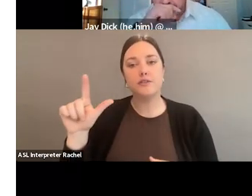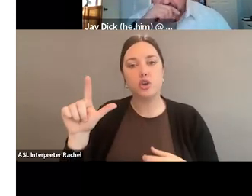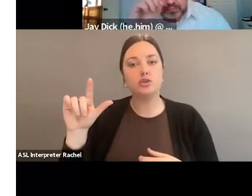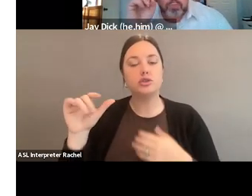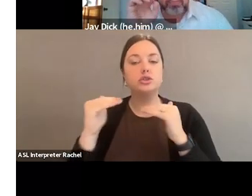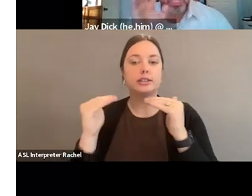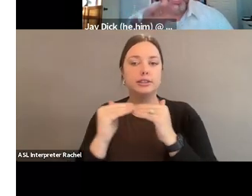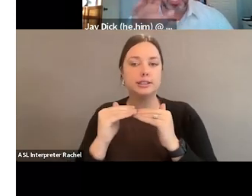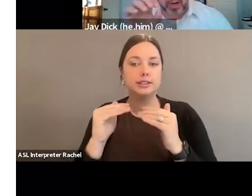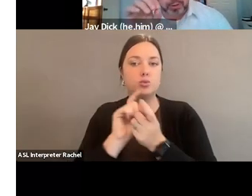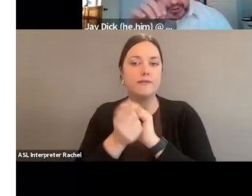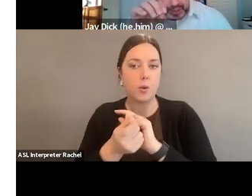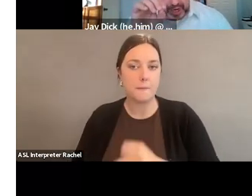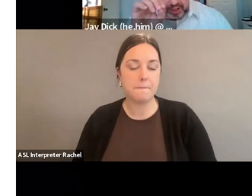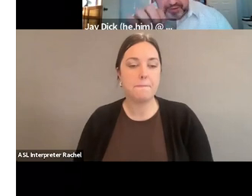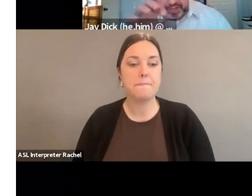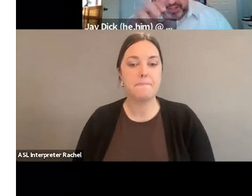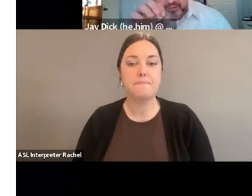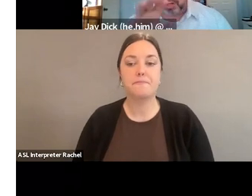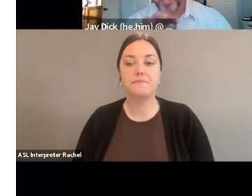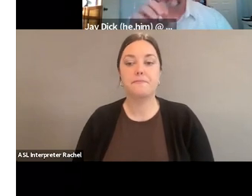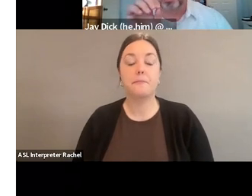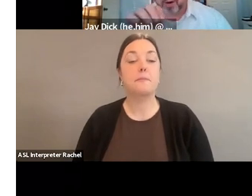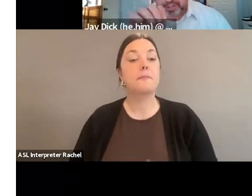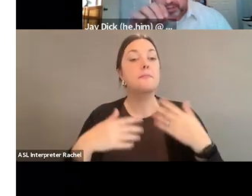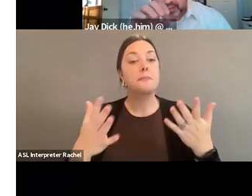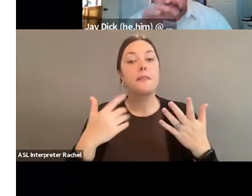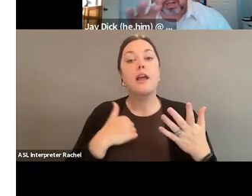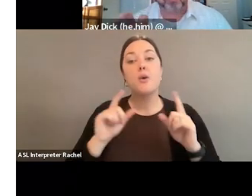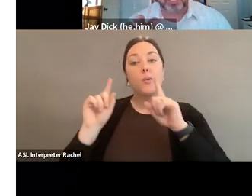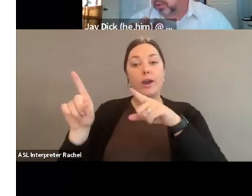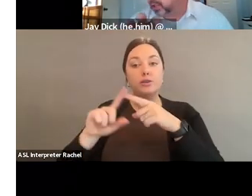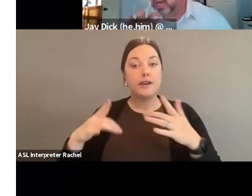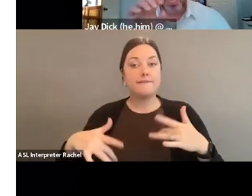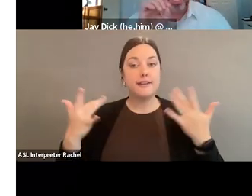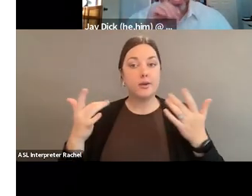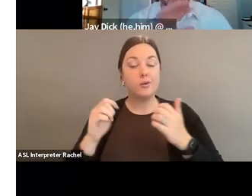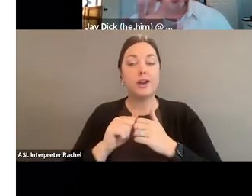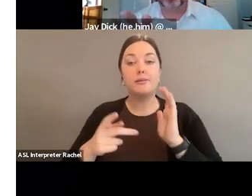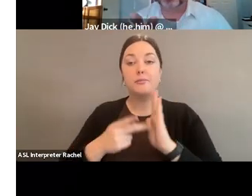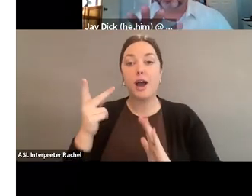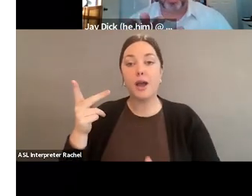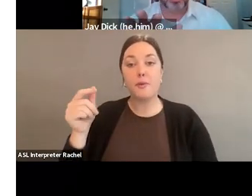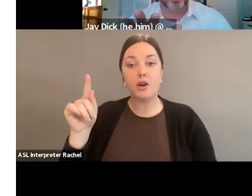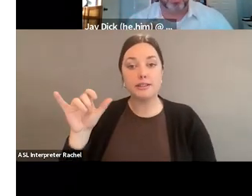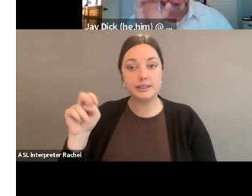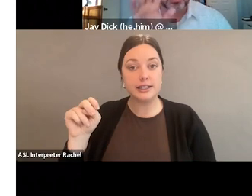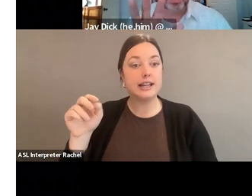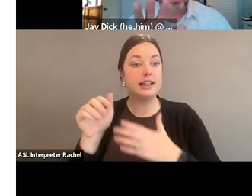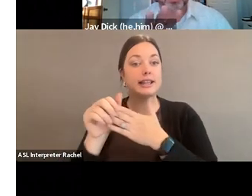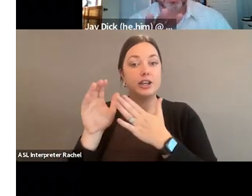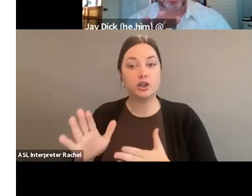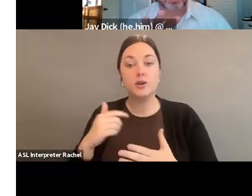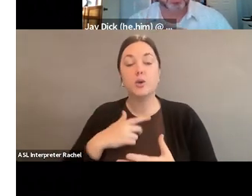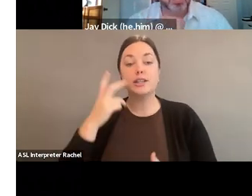Next slide. I was recently at an event with a panel of bipartisan legislative leaders, and some of the things that they brought up here –